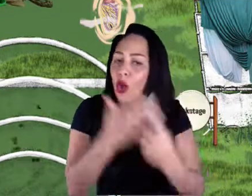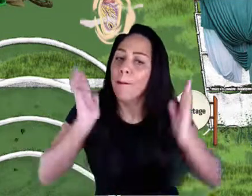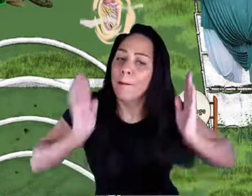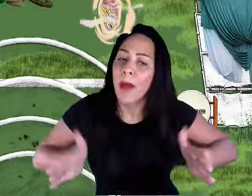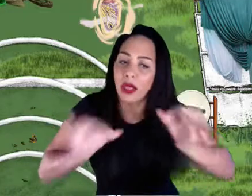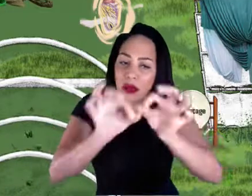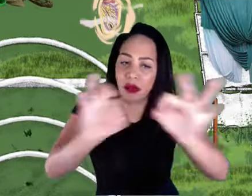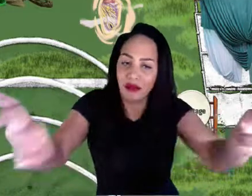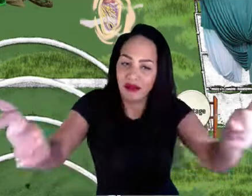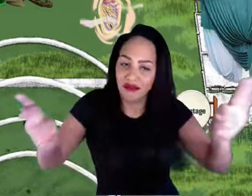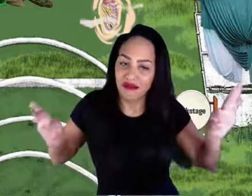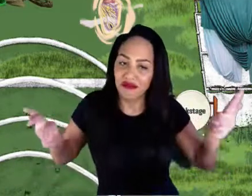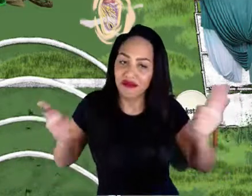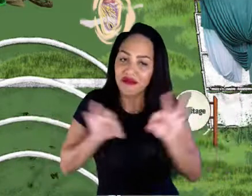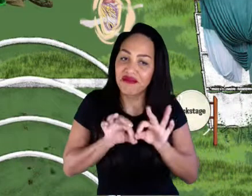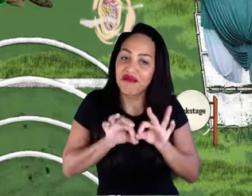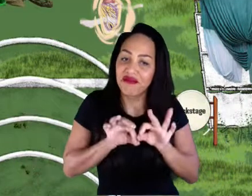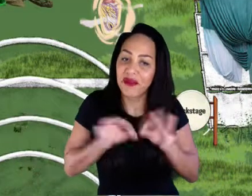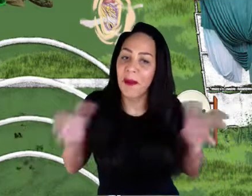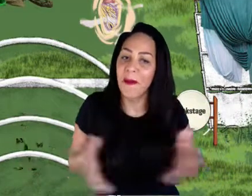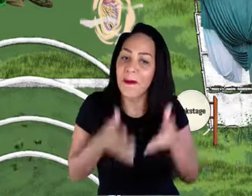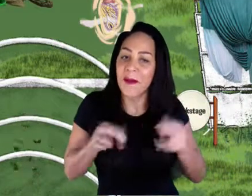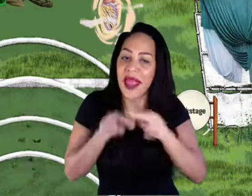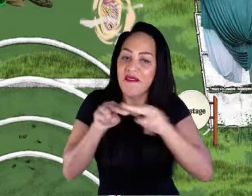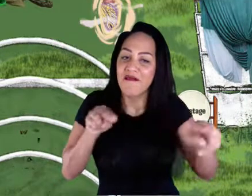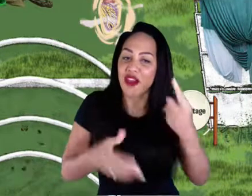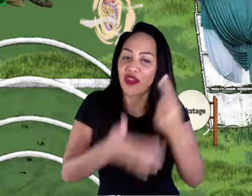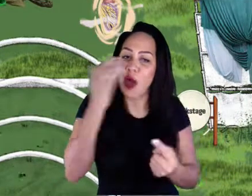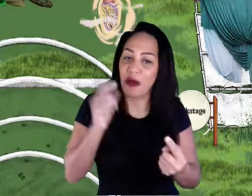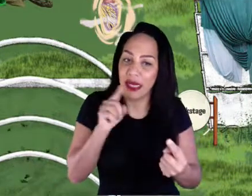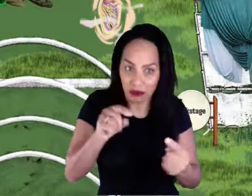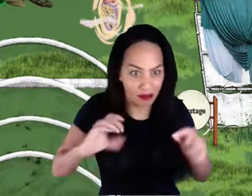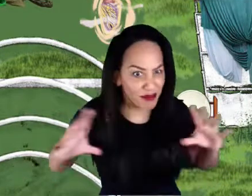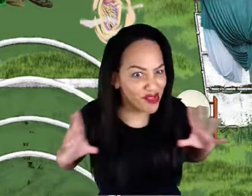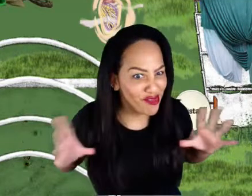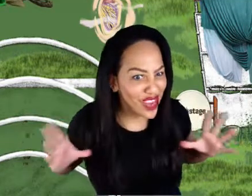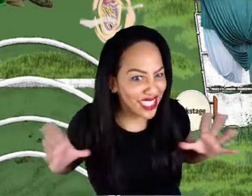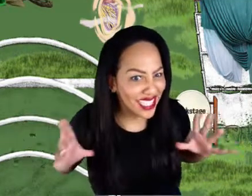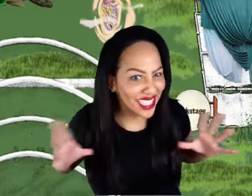Are you ready? Ready. Oh, I need to get up. Get set.